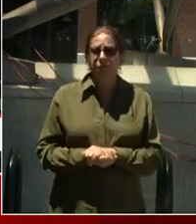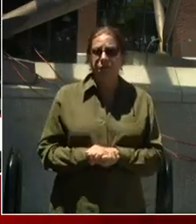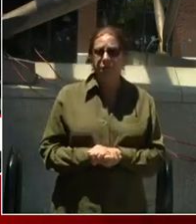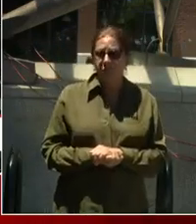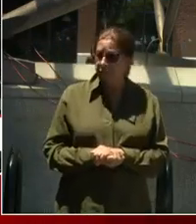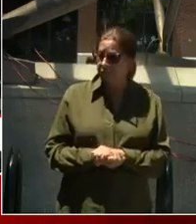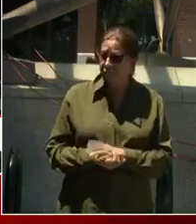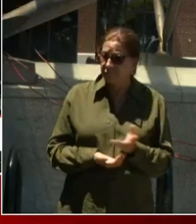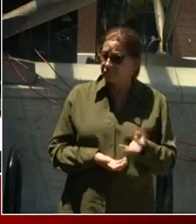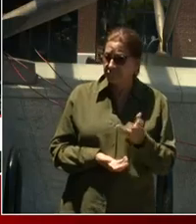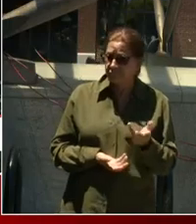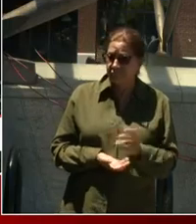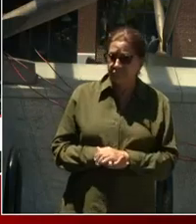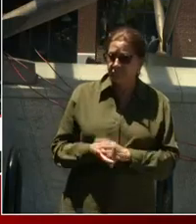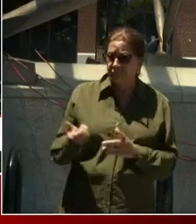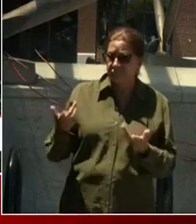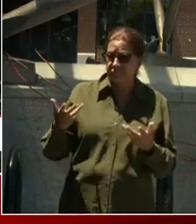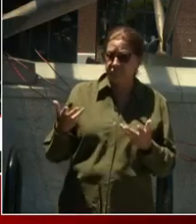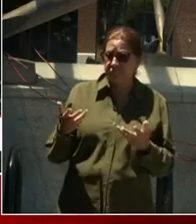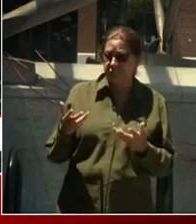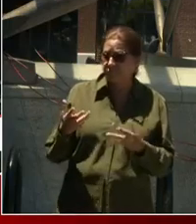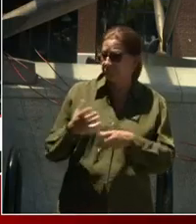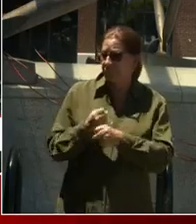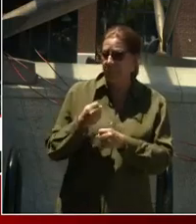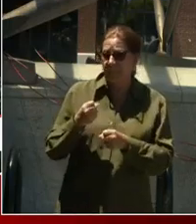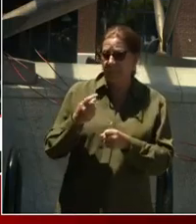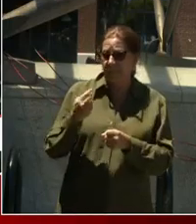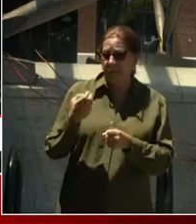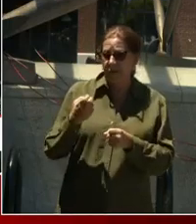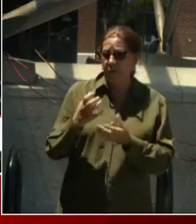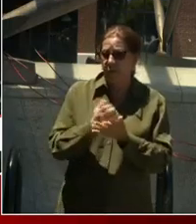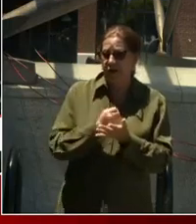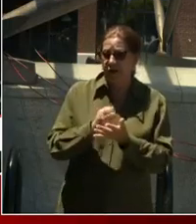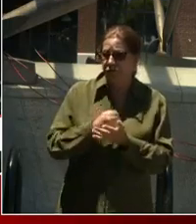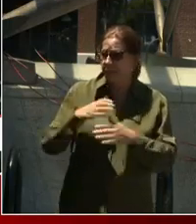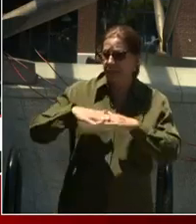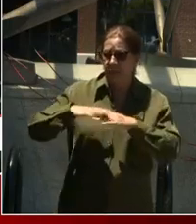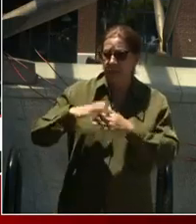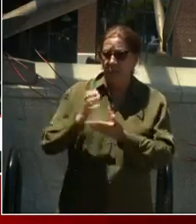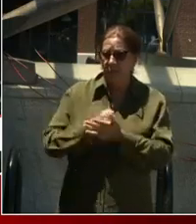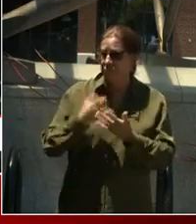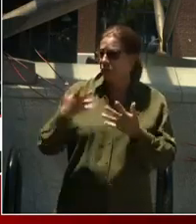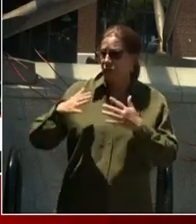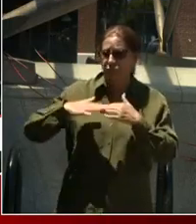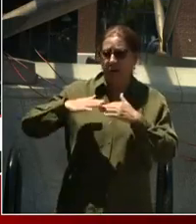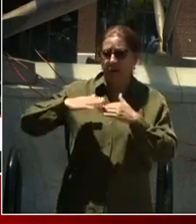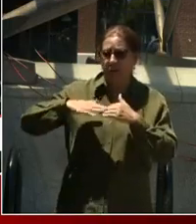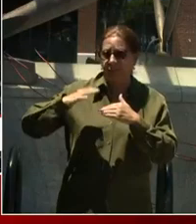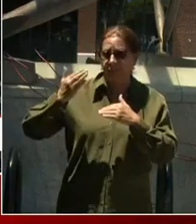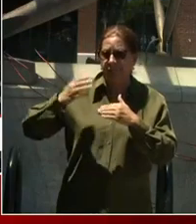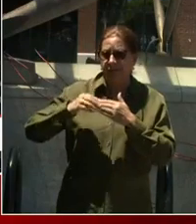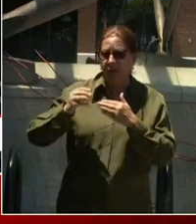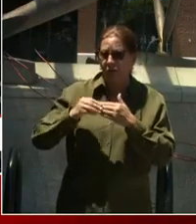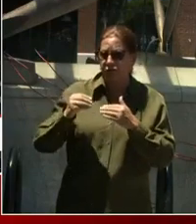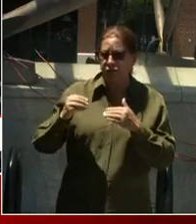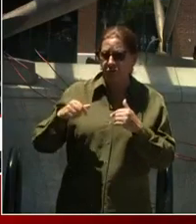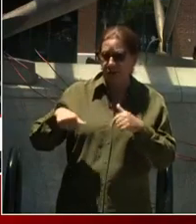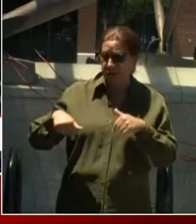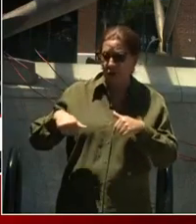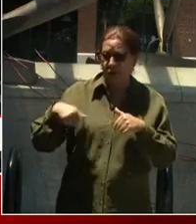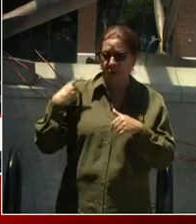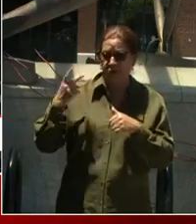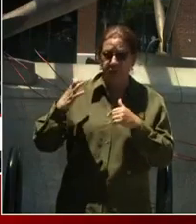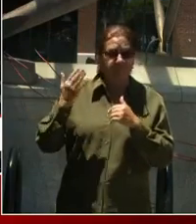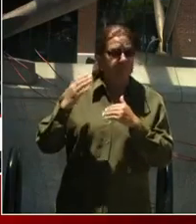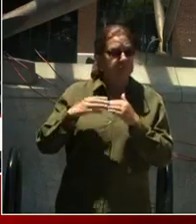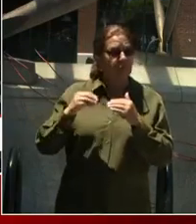already get the minimum wage. The minimum wage in D.C. is already $15. Not for tipped employees. And so it's beyond restaurant